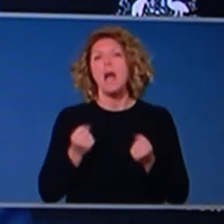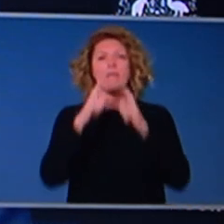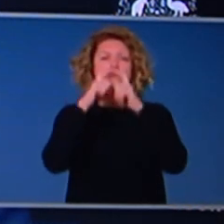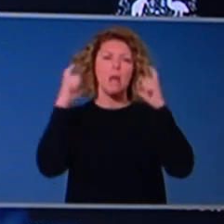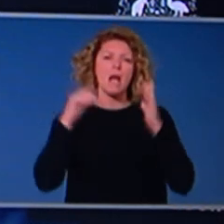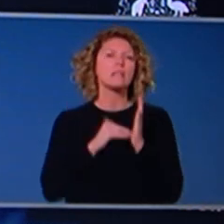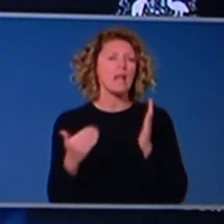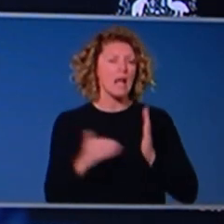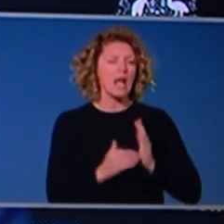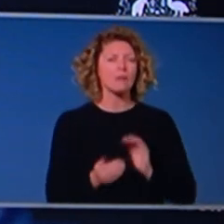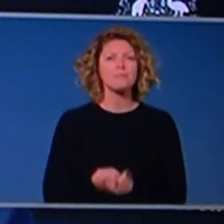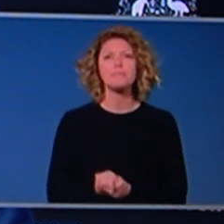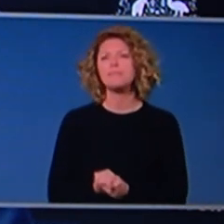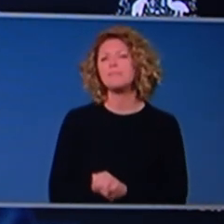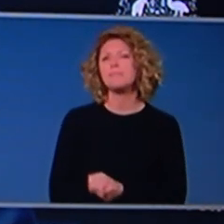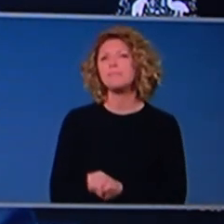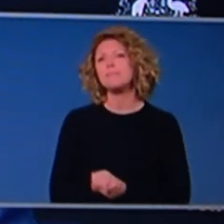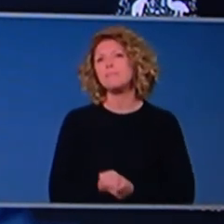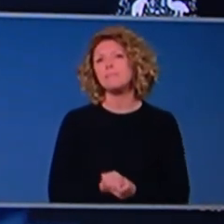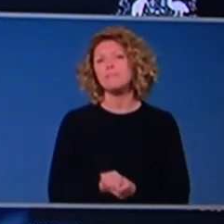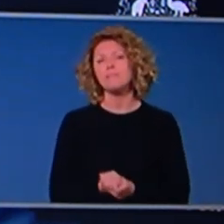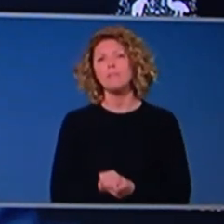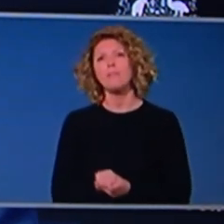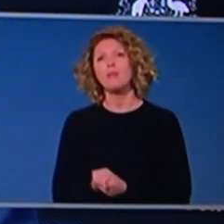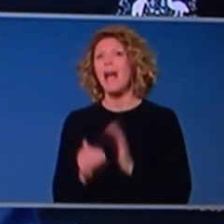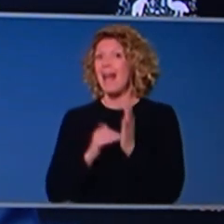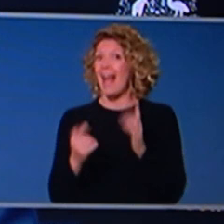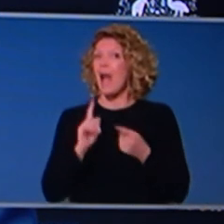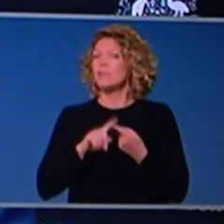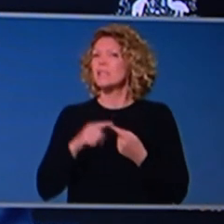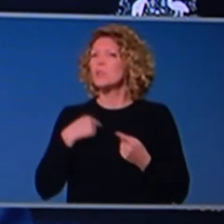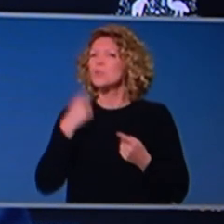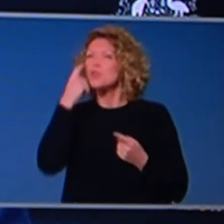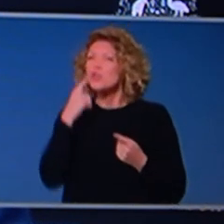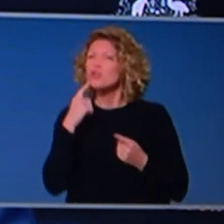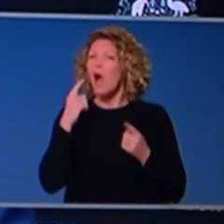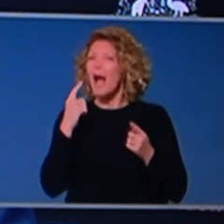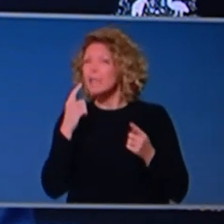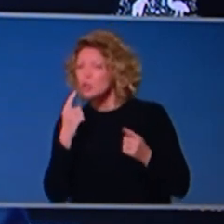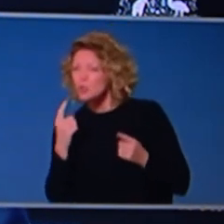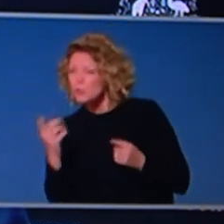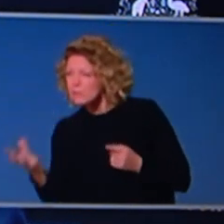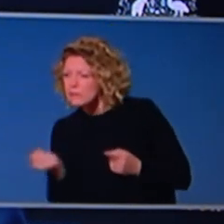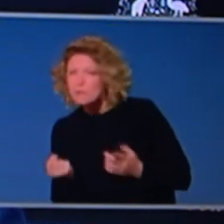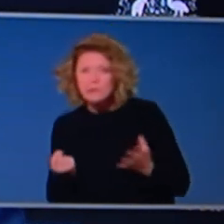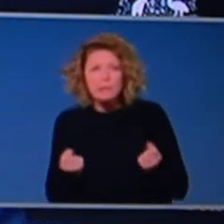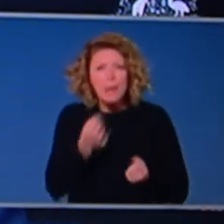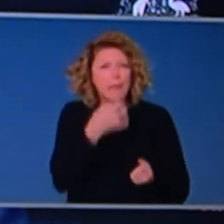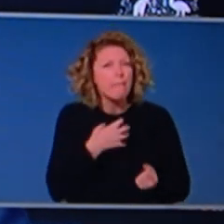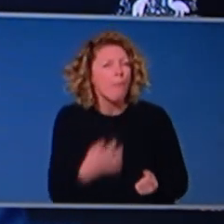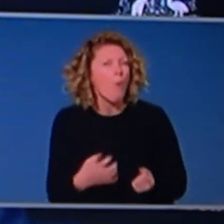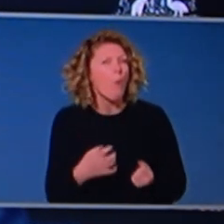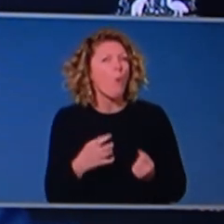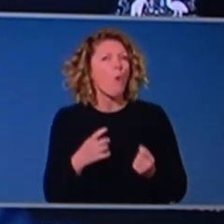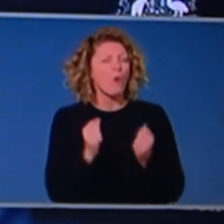We're still doing some work to be absolutely confident about other elements of PPE, but we've got good confidence and those